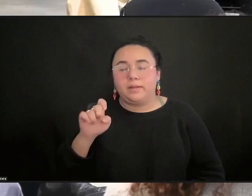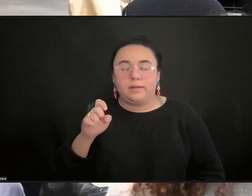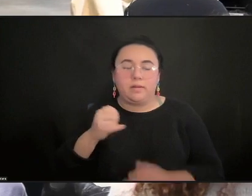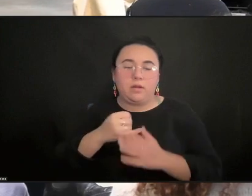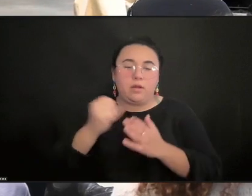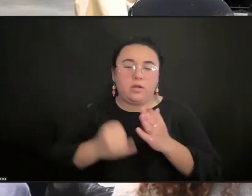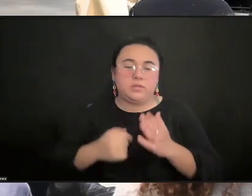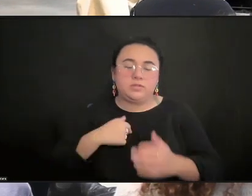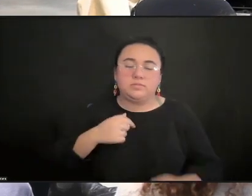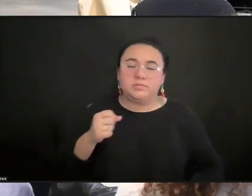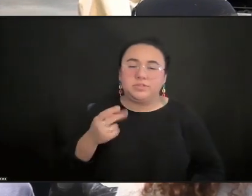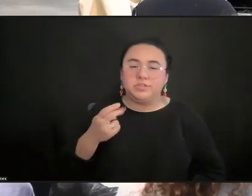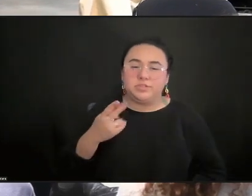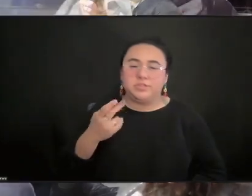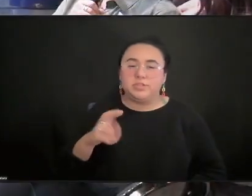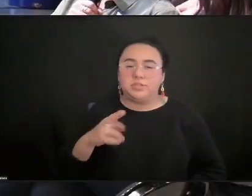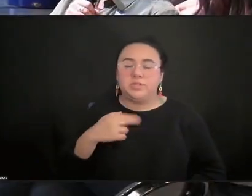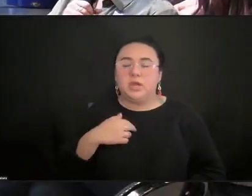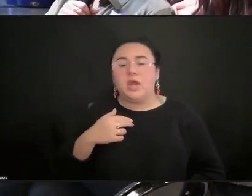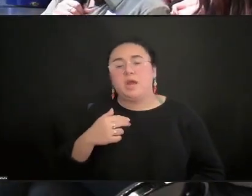I guess, upper middle age.